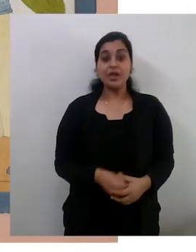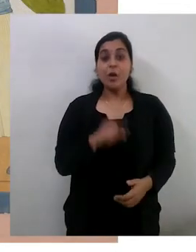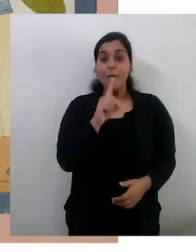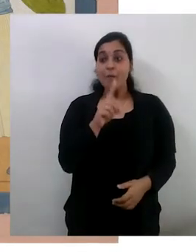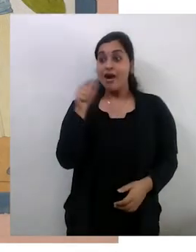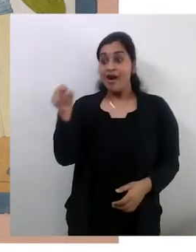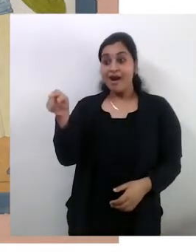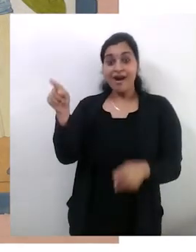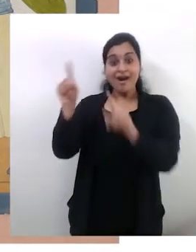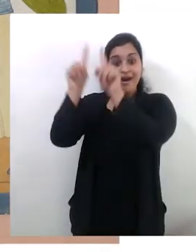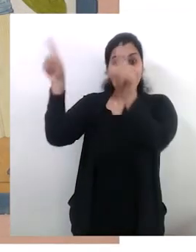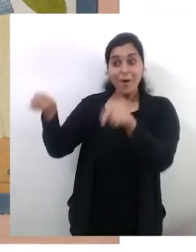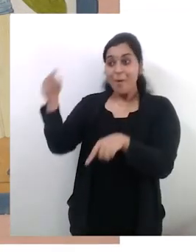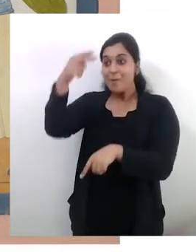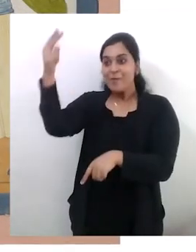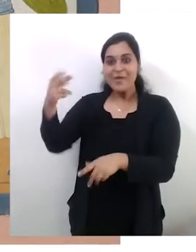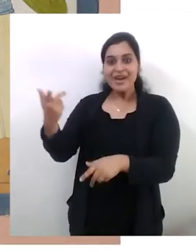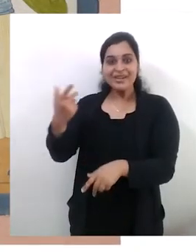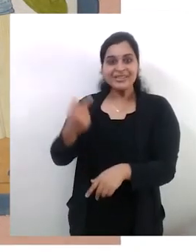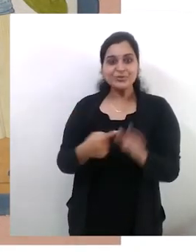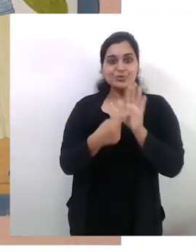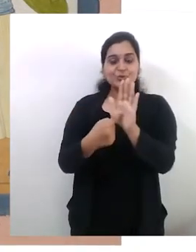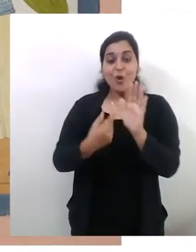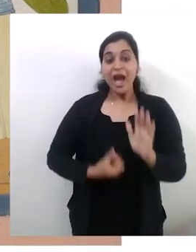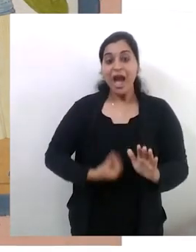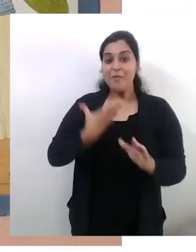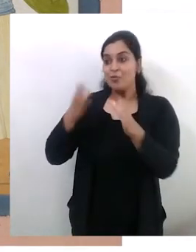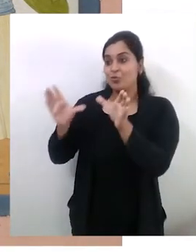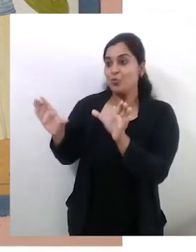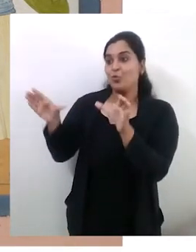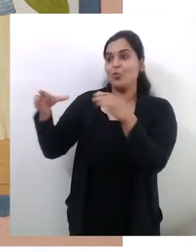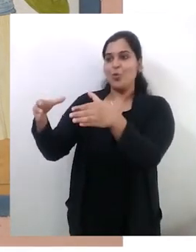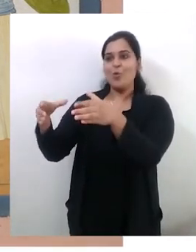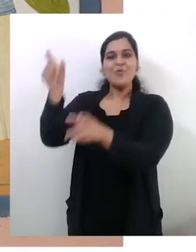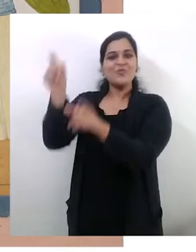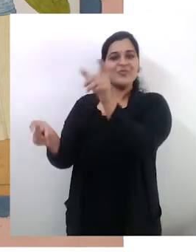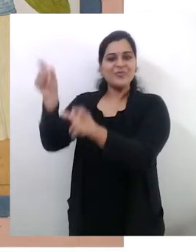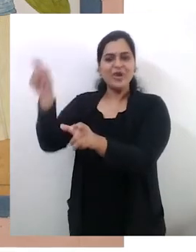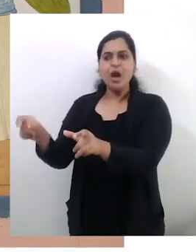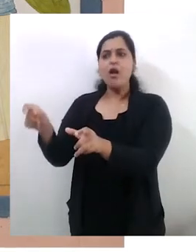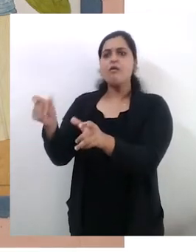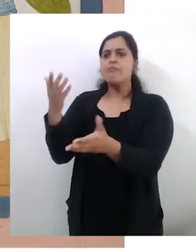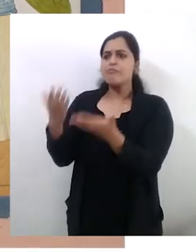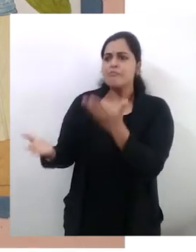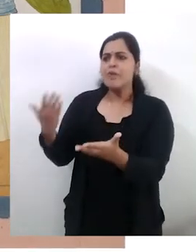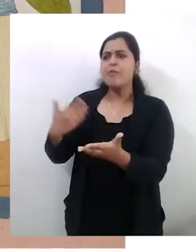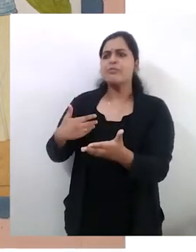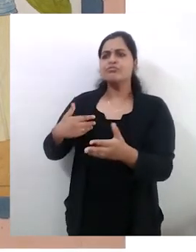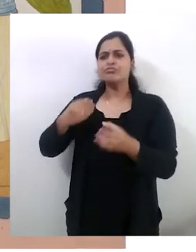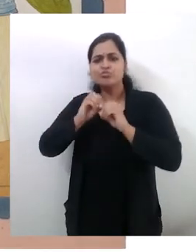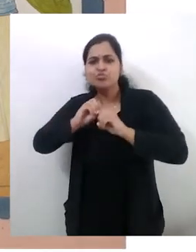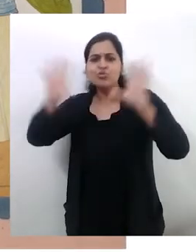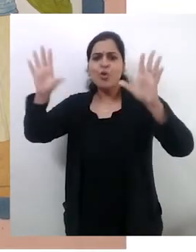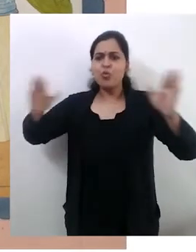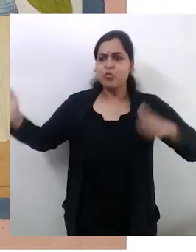Nainsukh's paintings in contrast show a joyous group of trumpeteers, perhaps making an announcement or just part of a larger